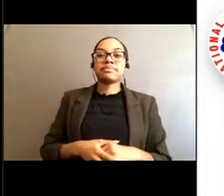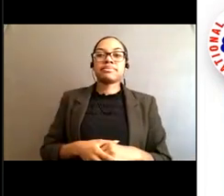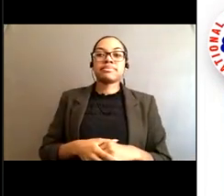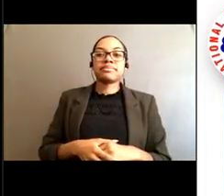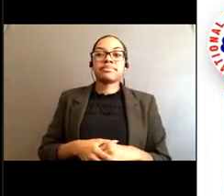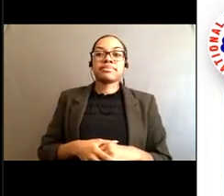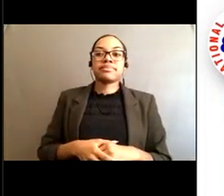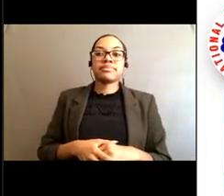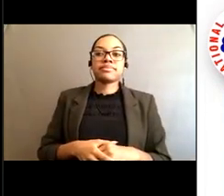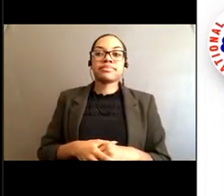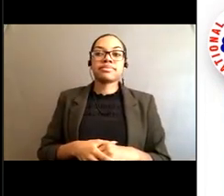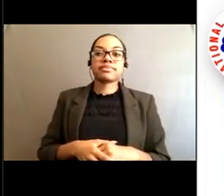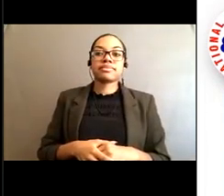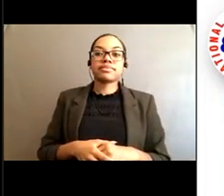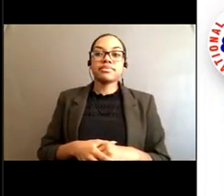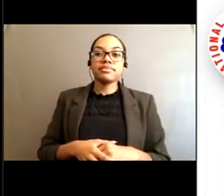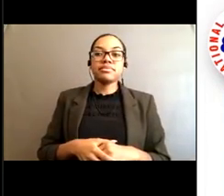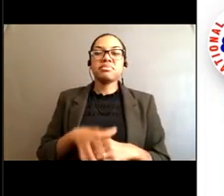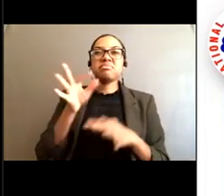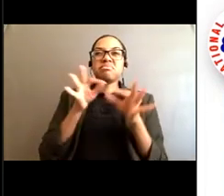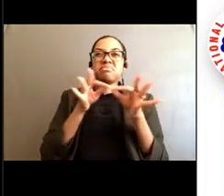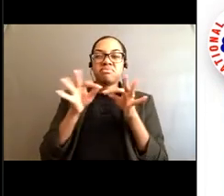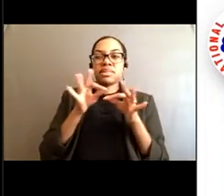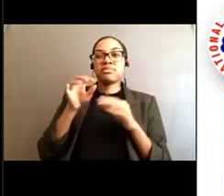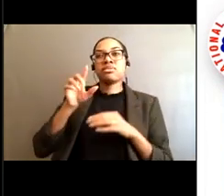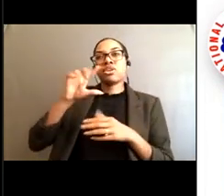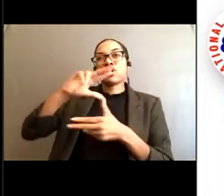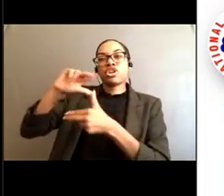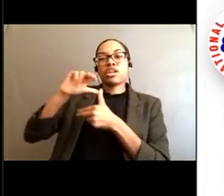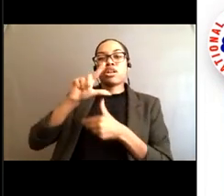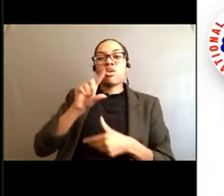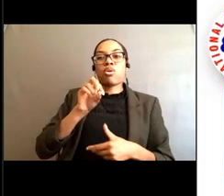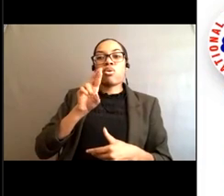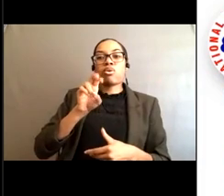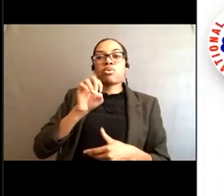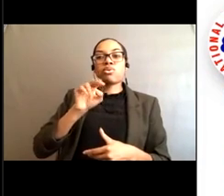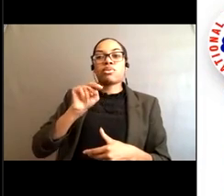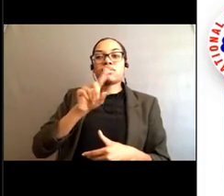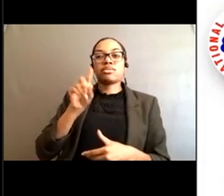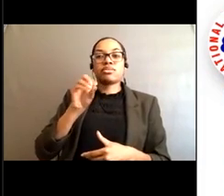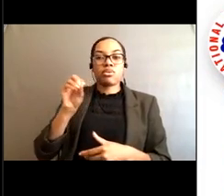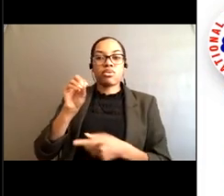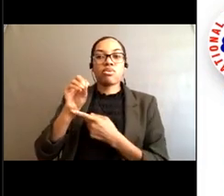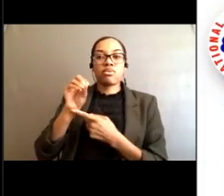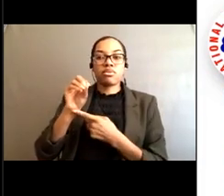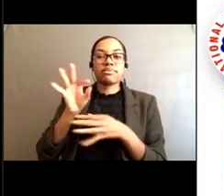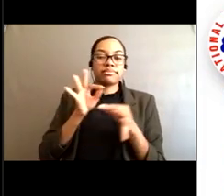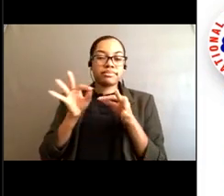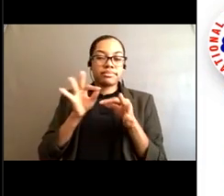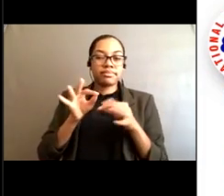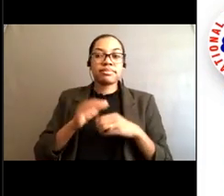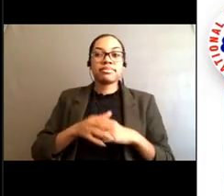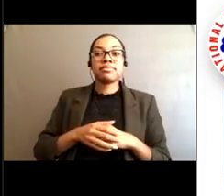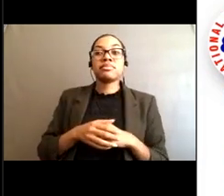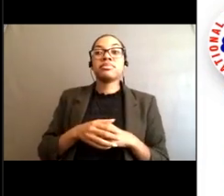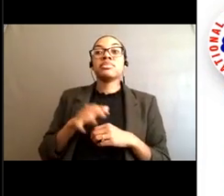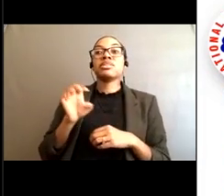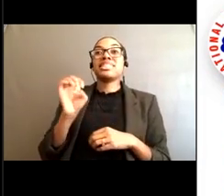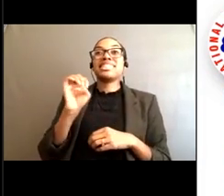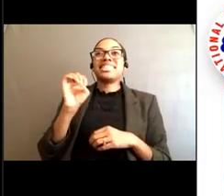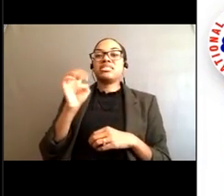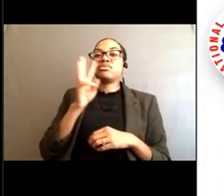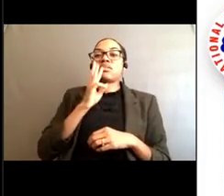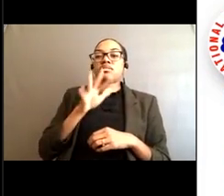So where was Hurricane Lorenzo? Well, Lorenzo was remained in the Eastern Atlantic from